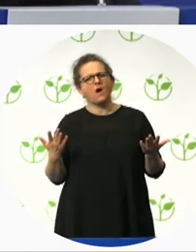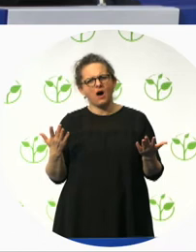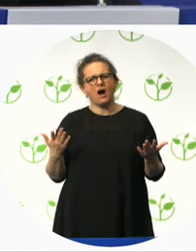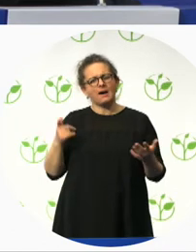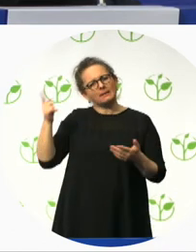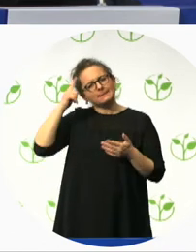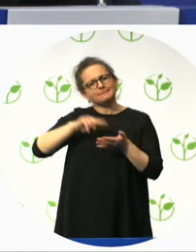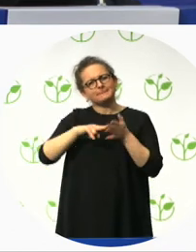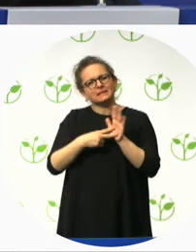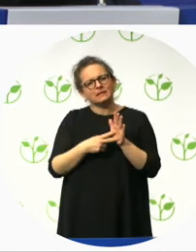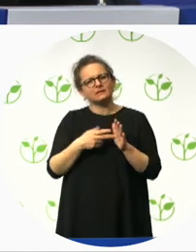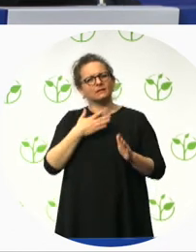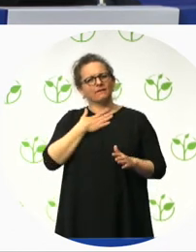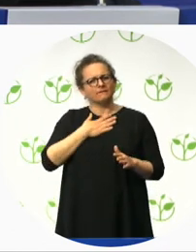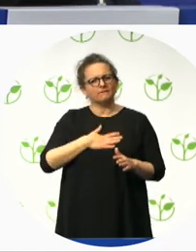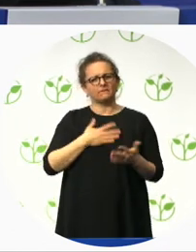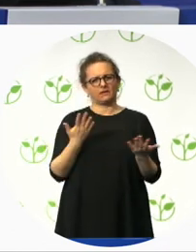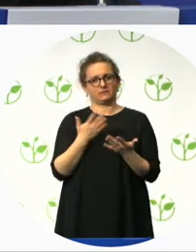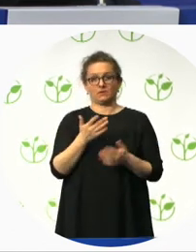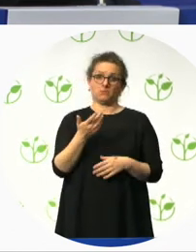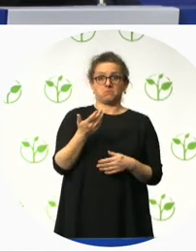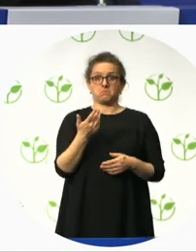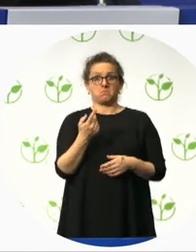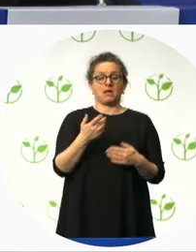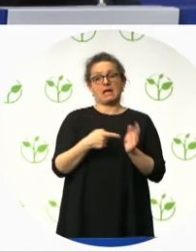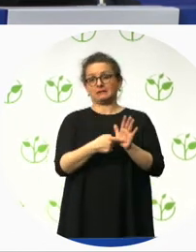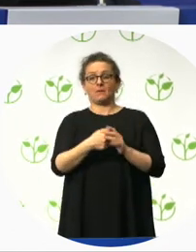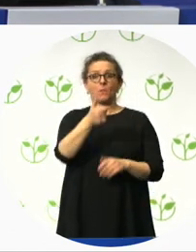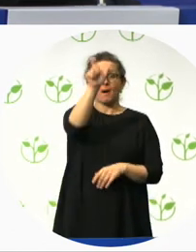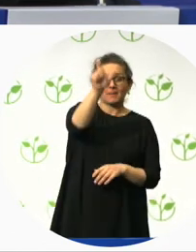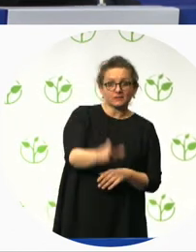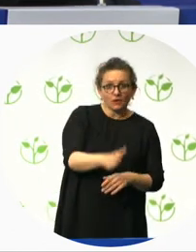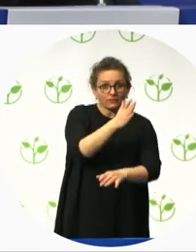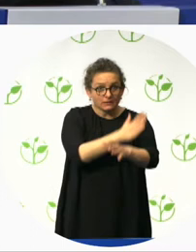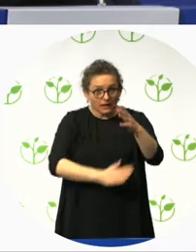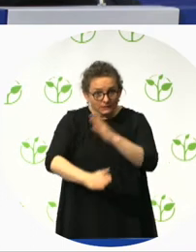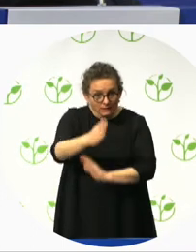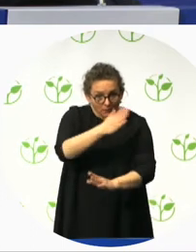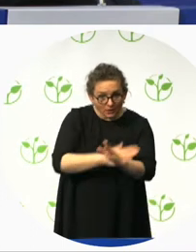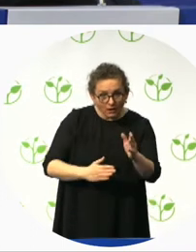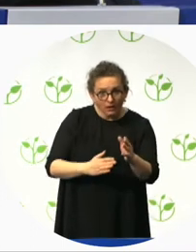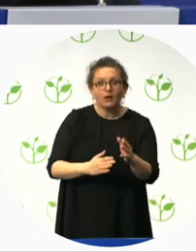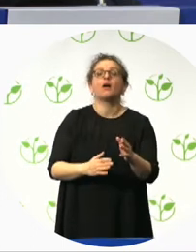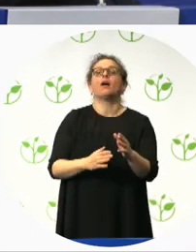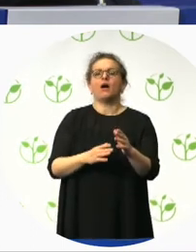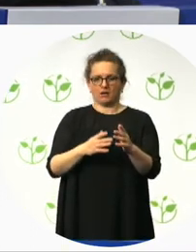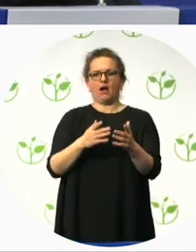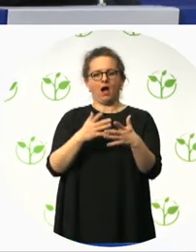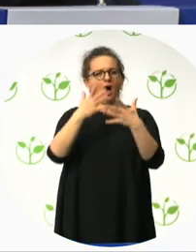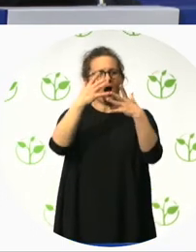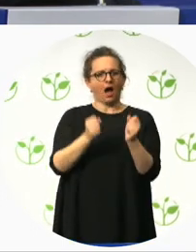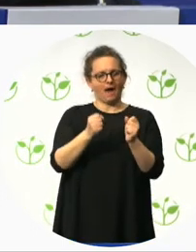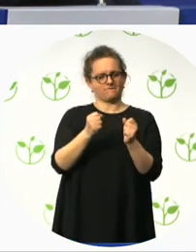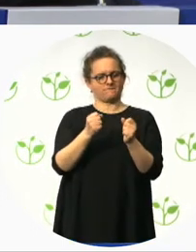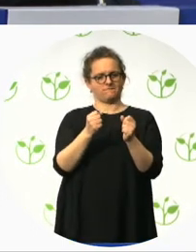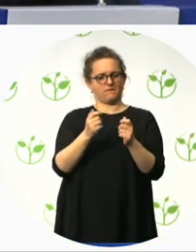in the family. Who wanted to live independently. But close to the family home. It would facilitate that. So for us we thought that was a, a great idea. And